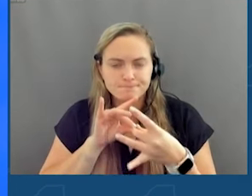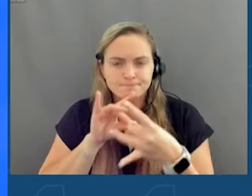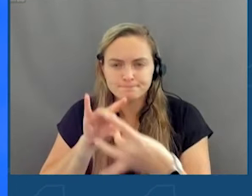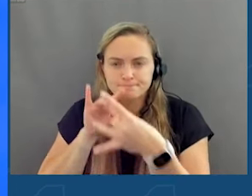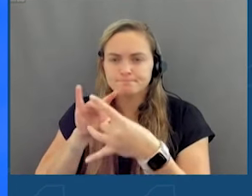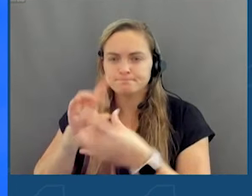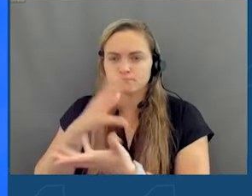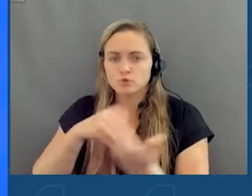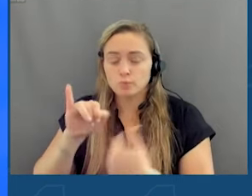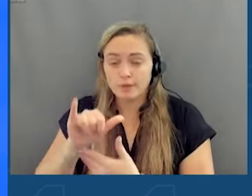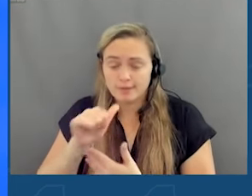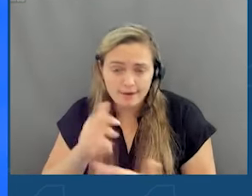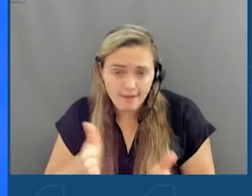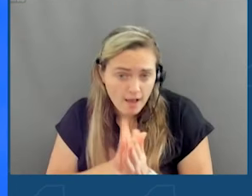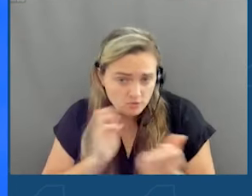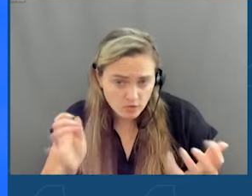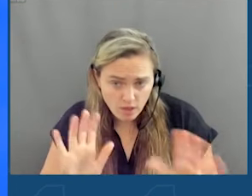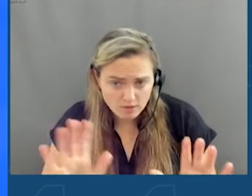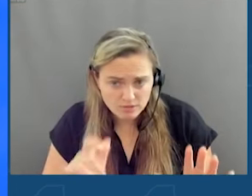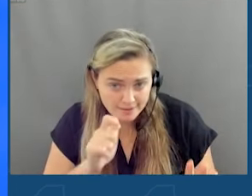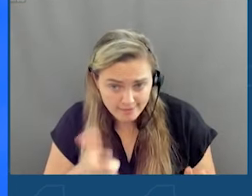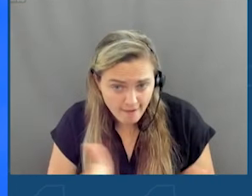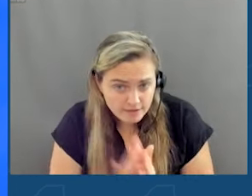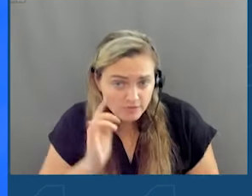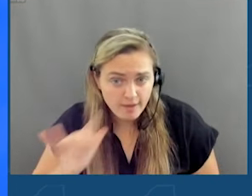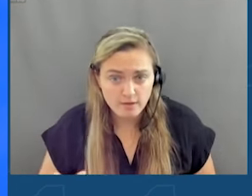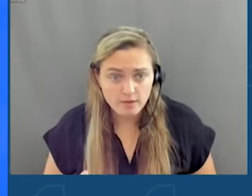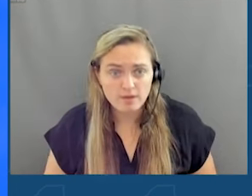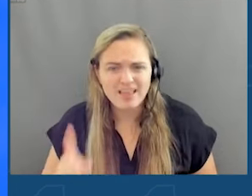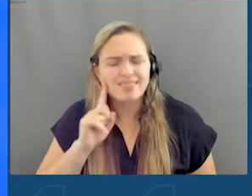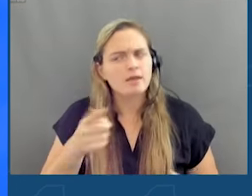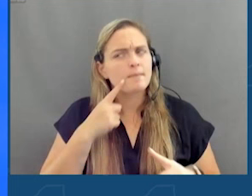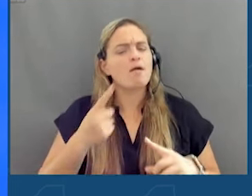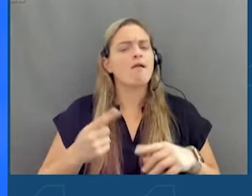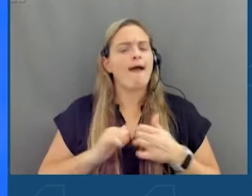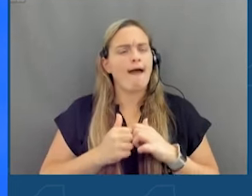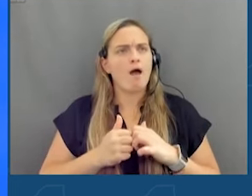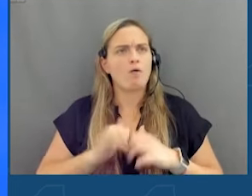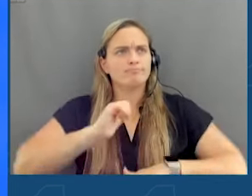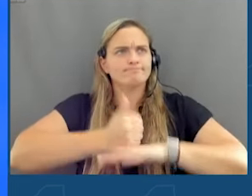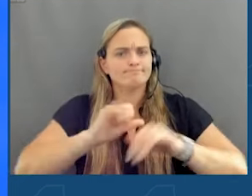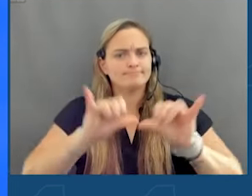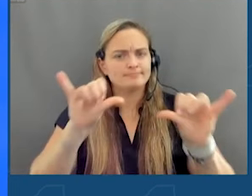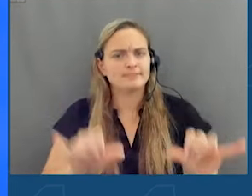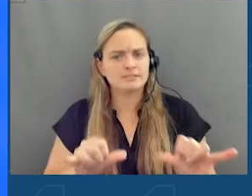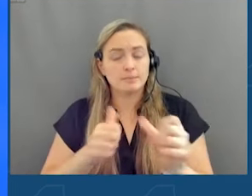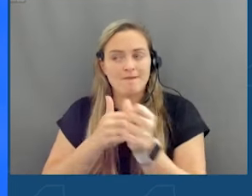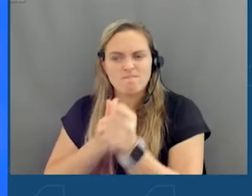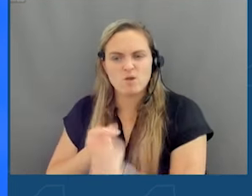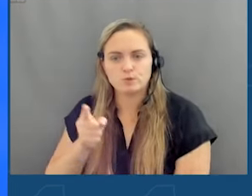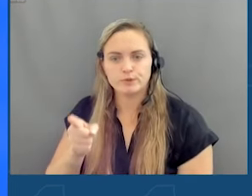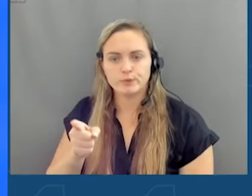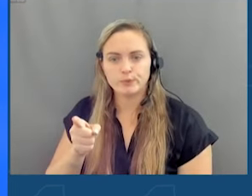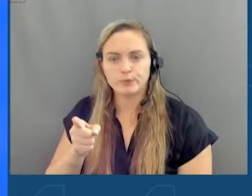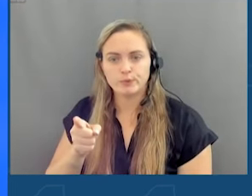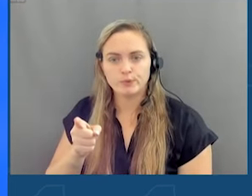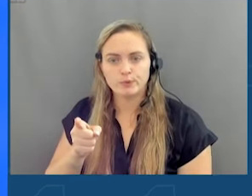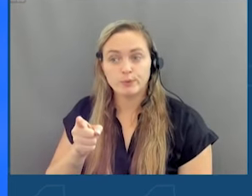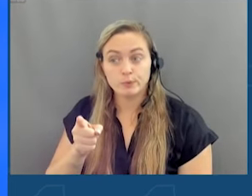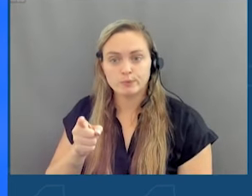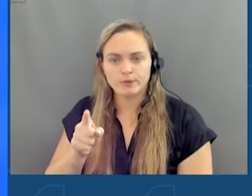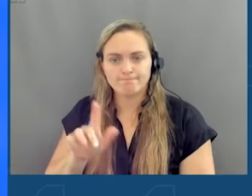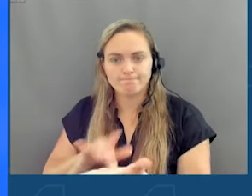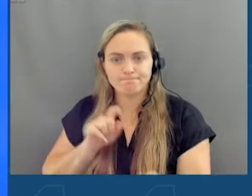social media. Now, they didn't ask for a lot of this. Do you understand how an algorithm works? It follows you. It preys on you.